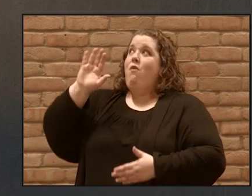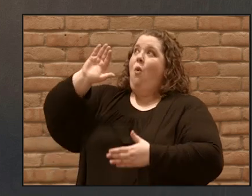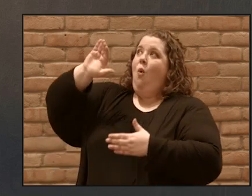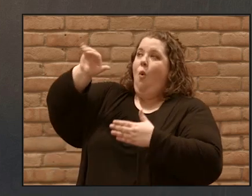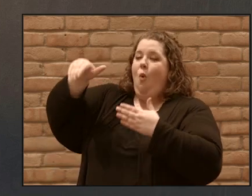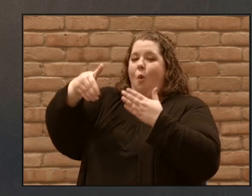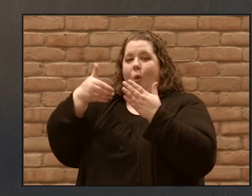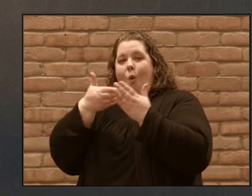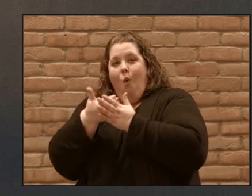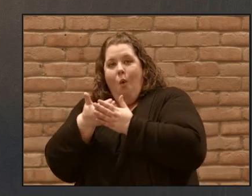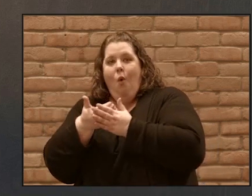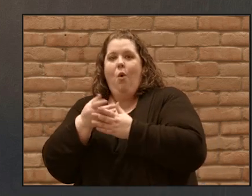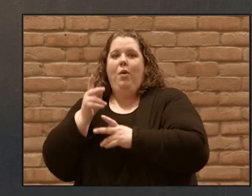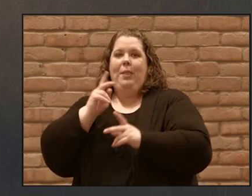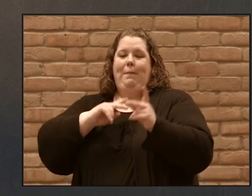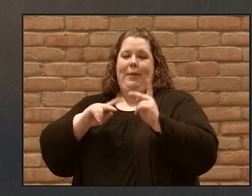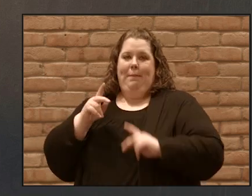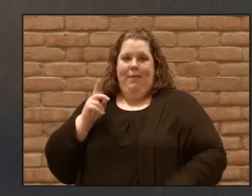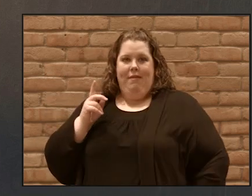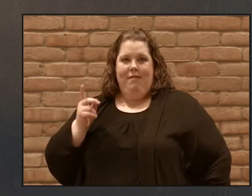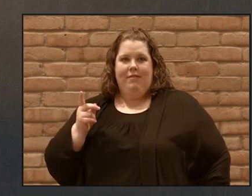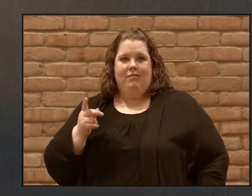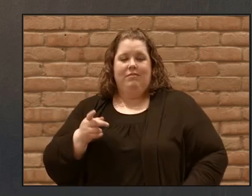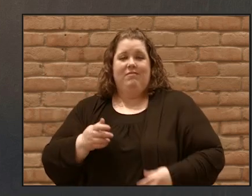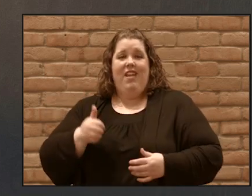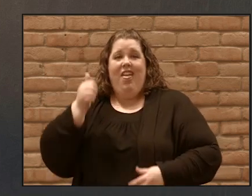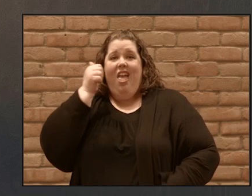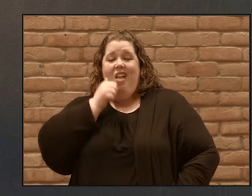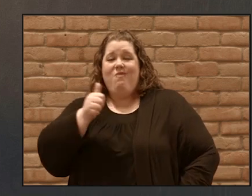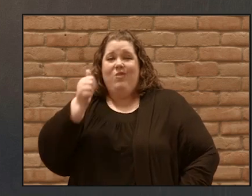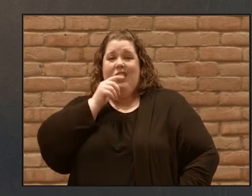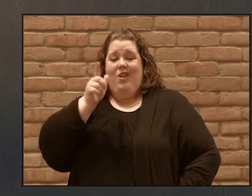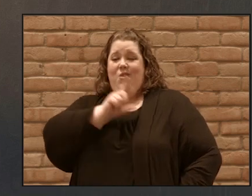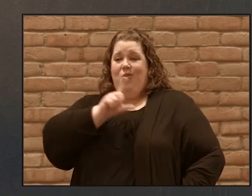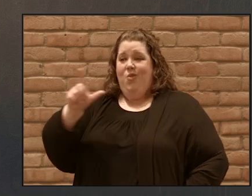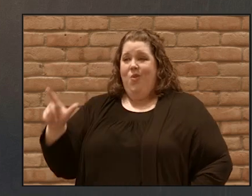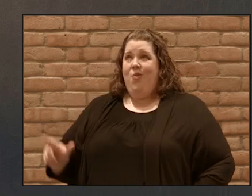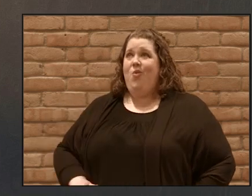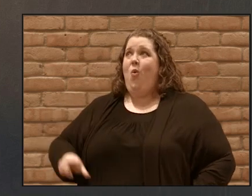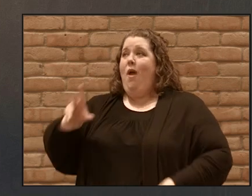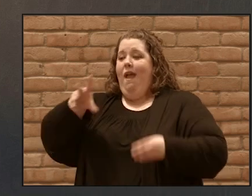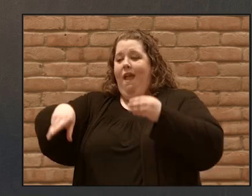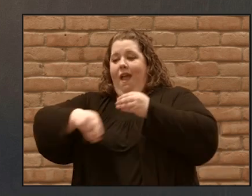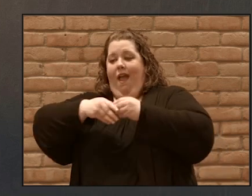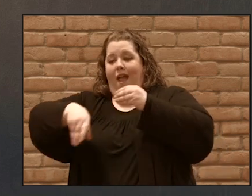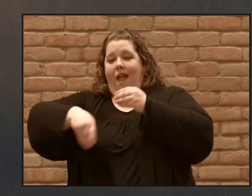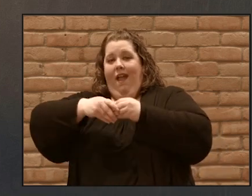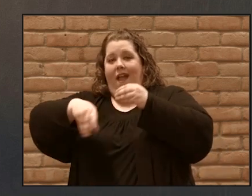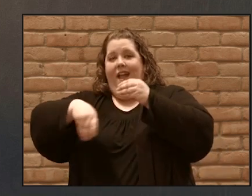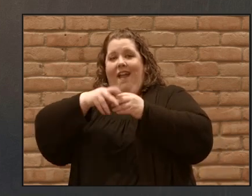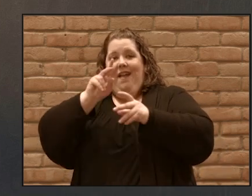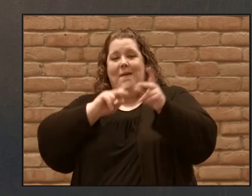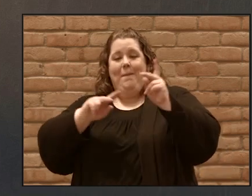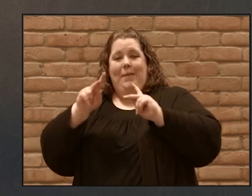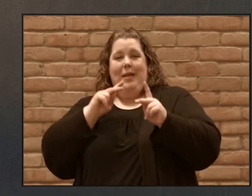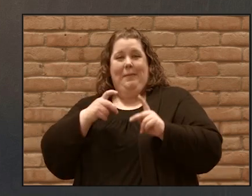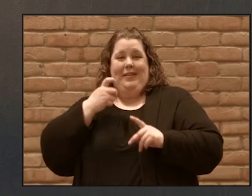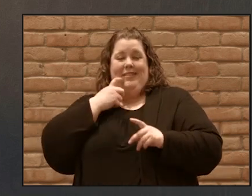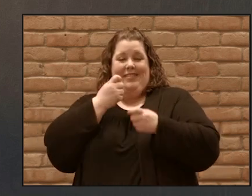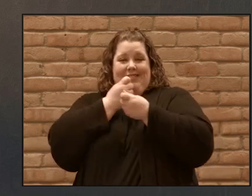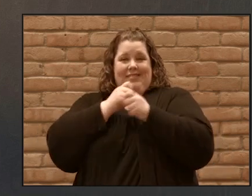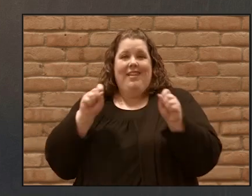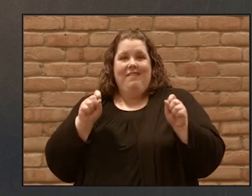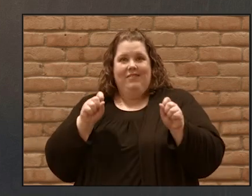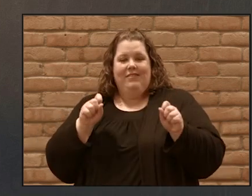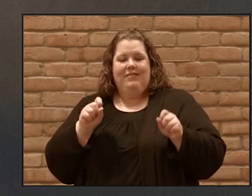people and each day the Lord added to their fellowship those who were being saved. Of course